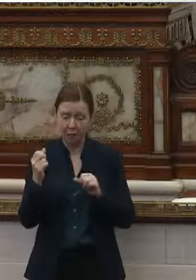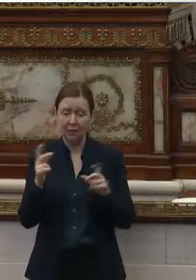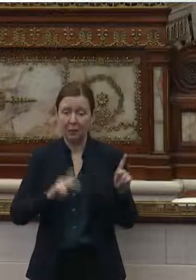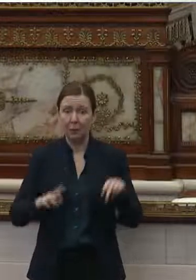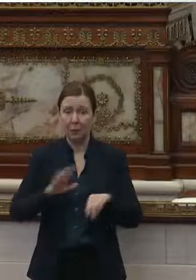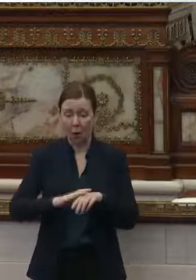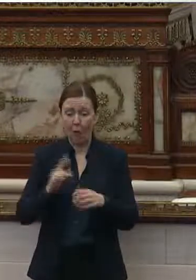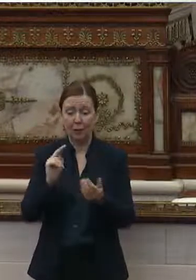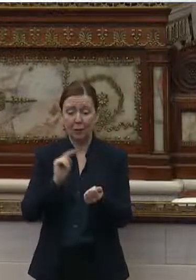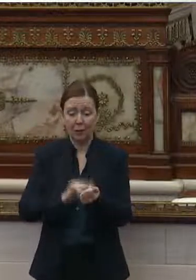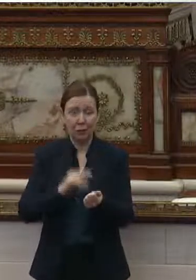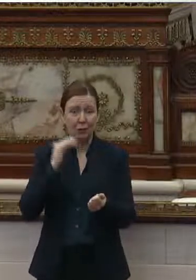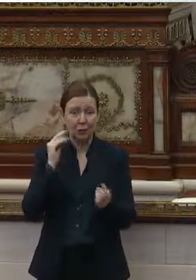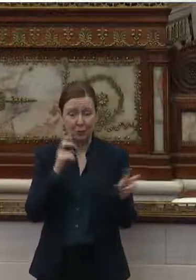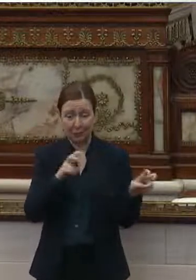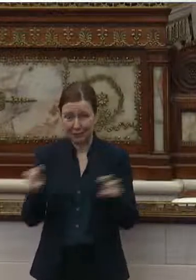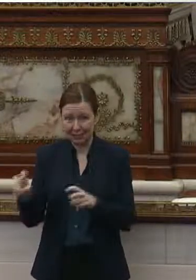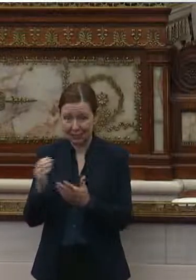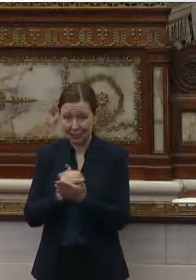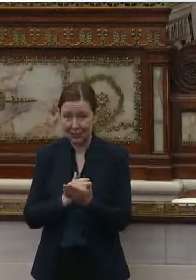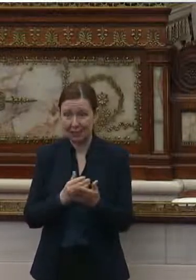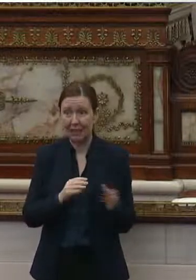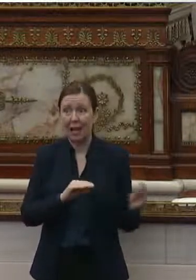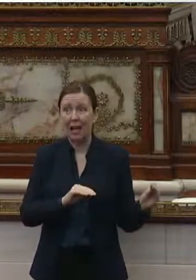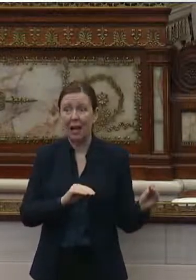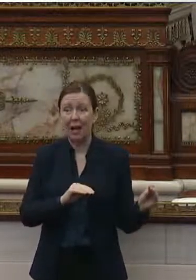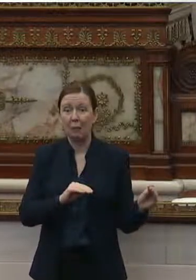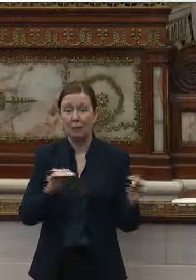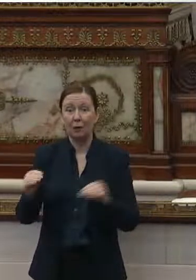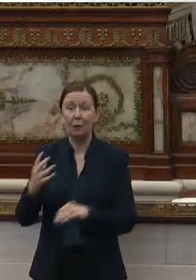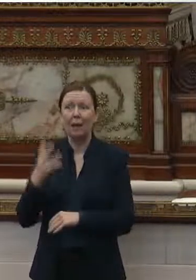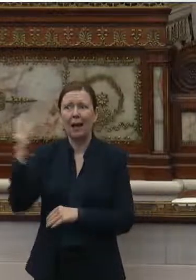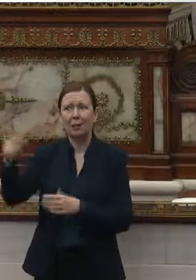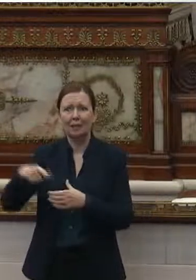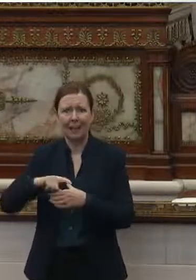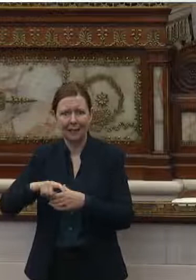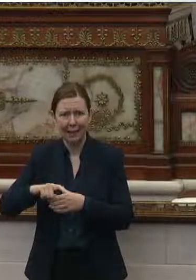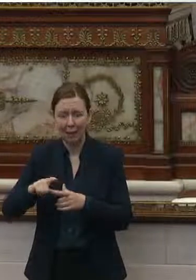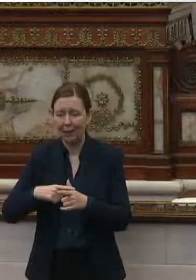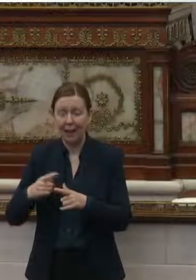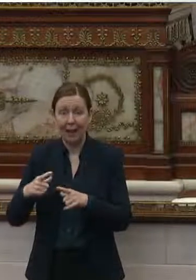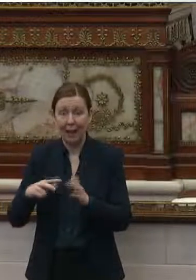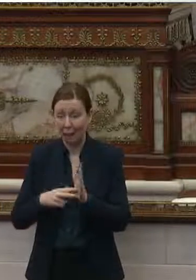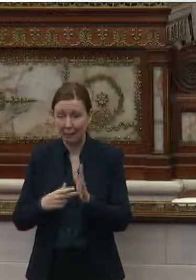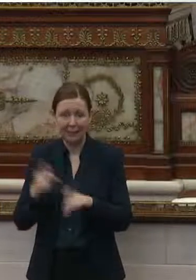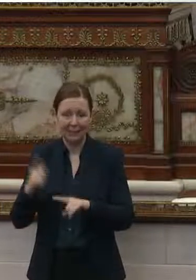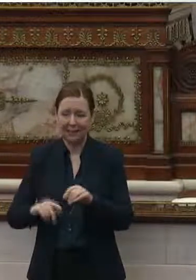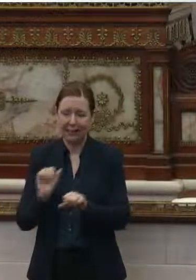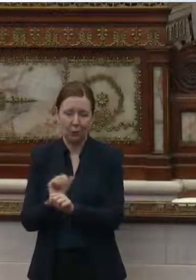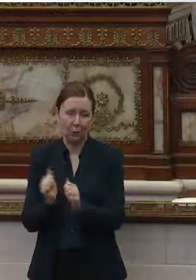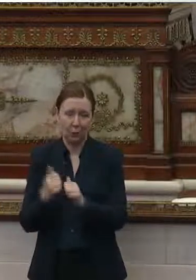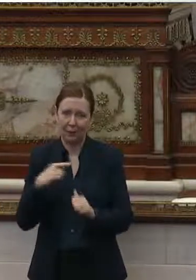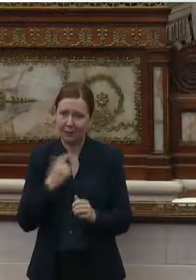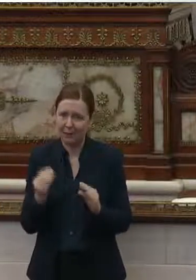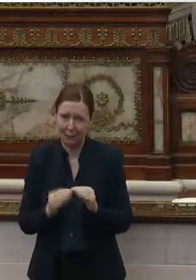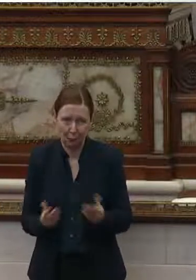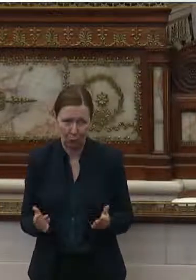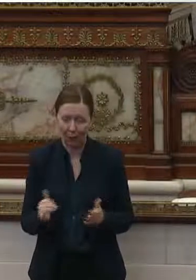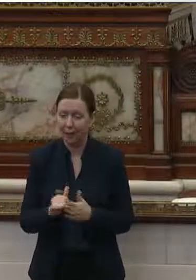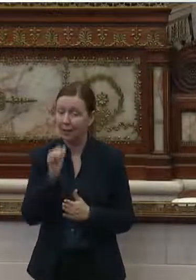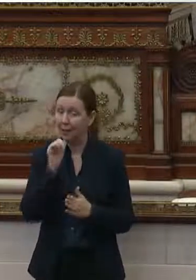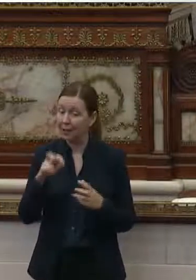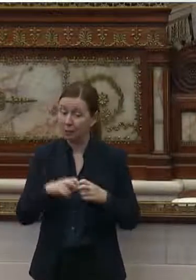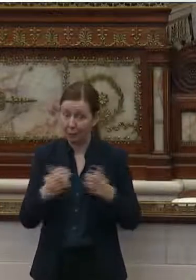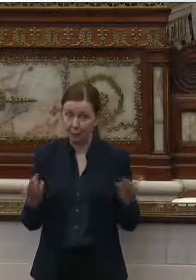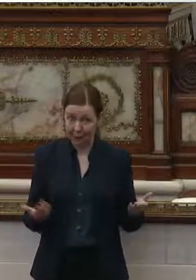on our nursing home transition list and moved them outside of the county. And then they can no longer be working with us. And that is not just